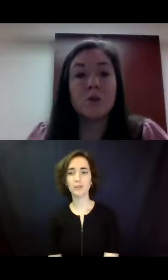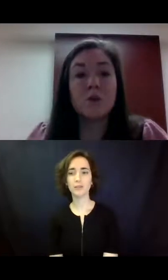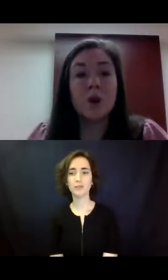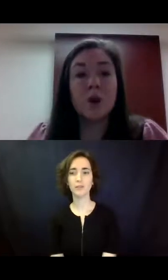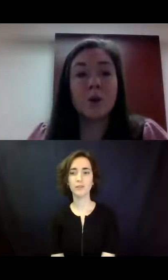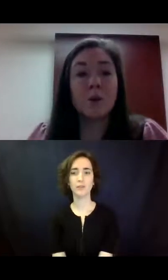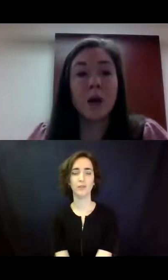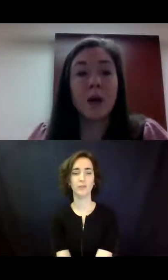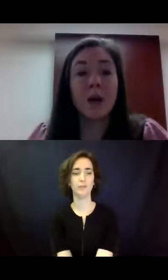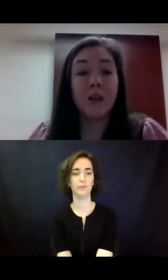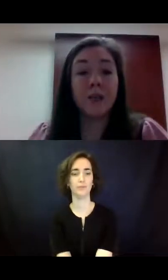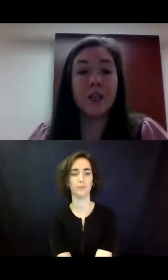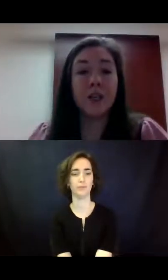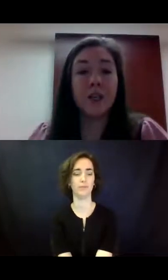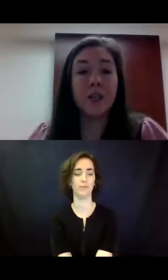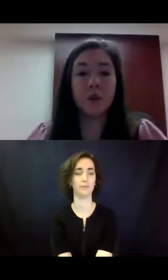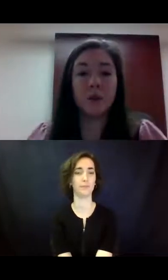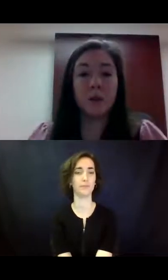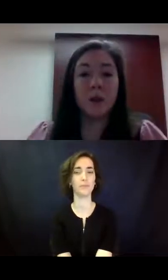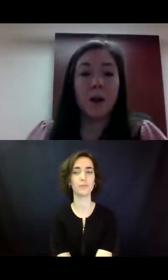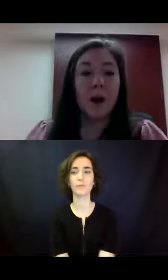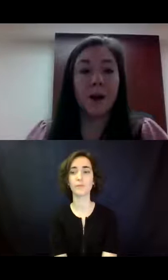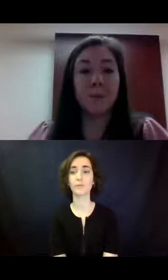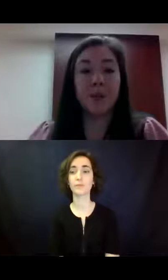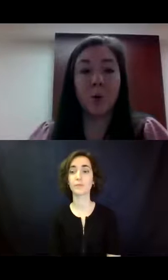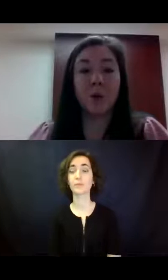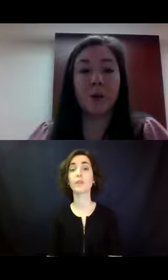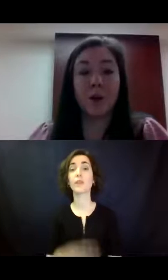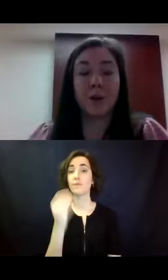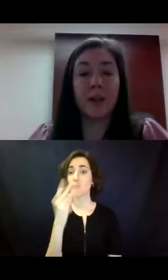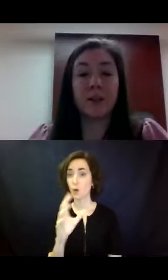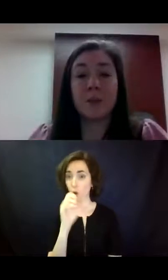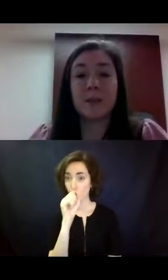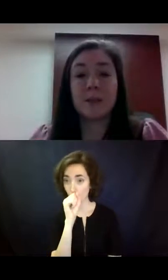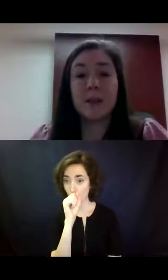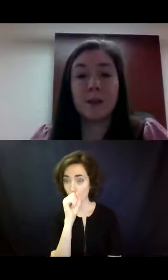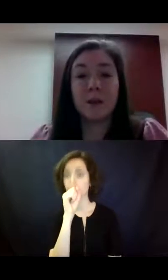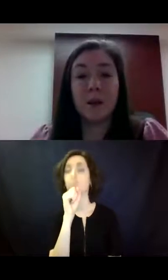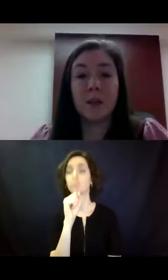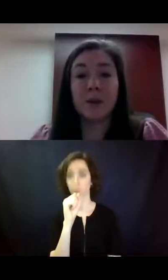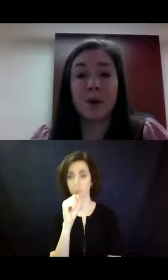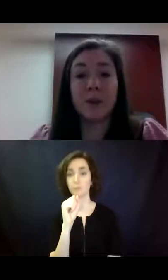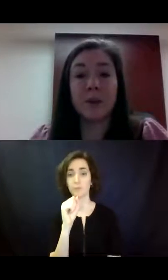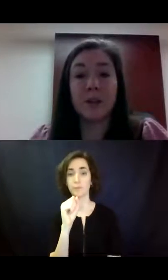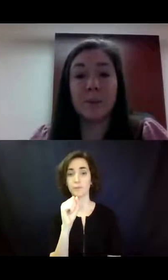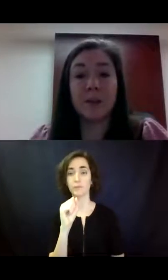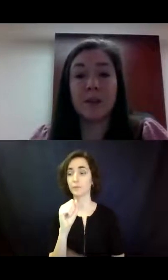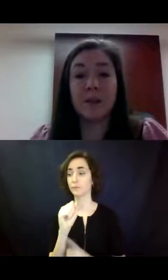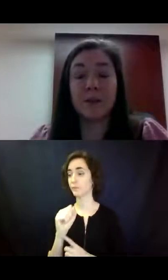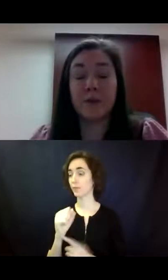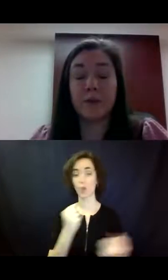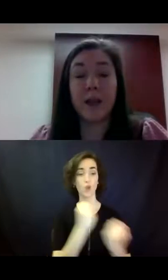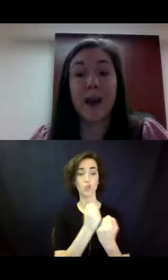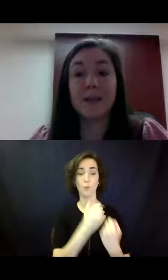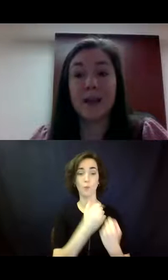So, confidential information, um, supporters authorized to assist the, um, with a disability